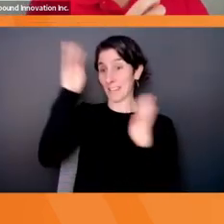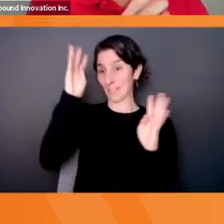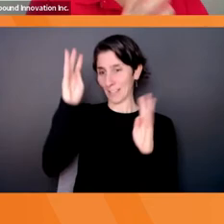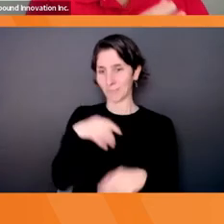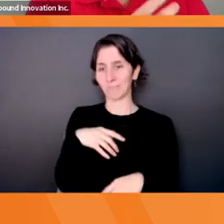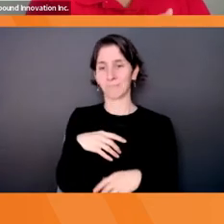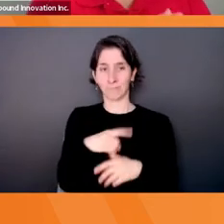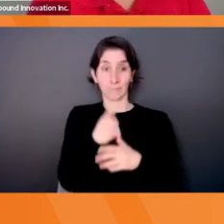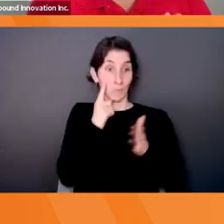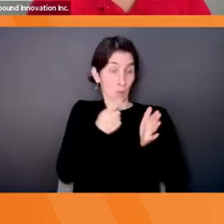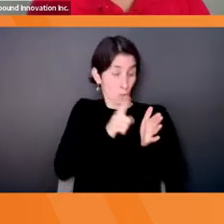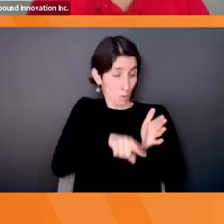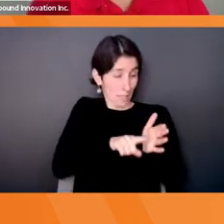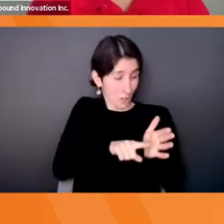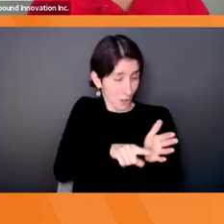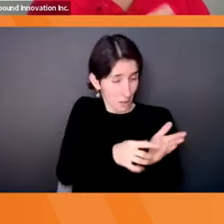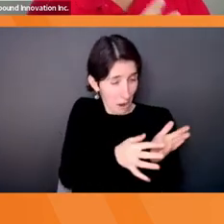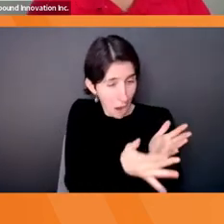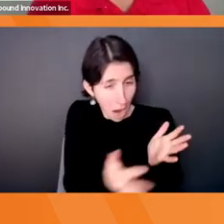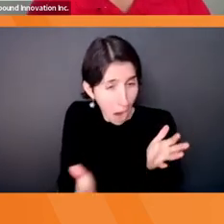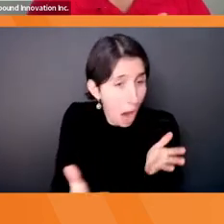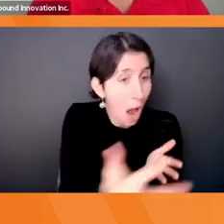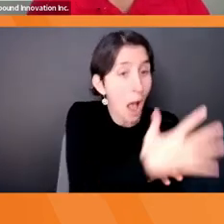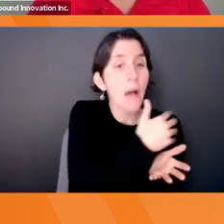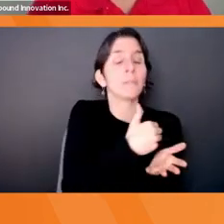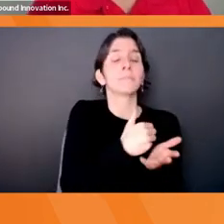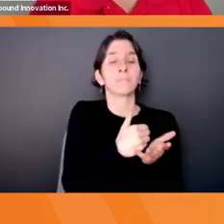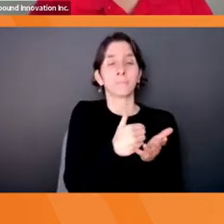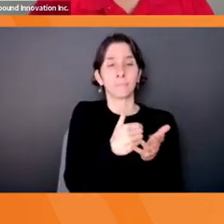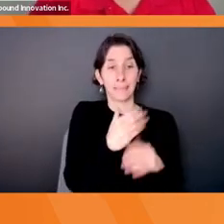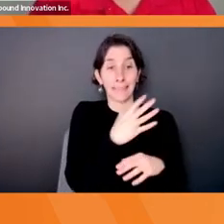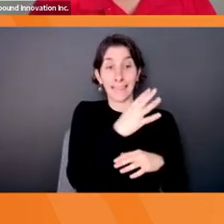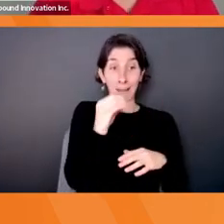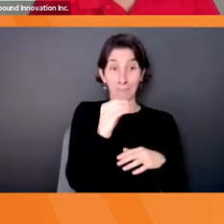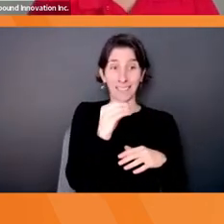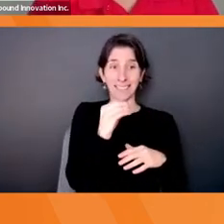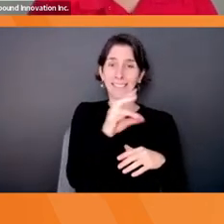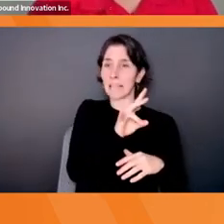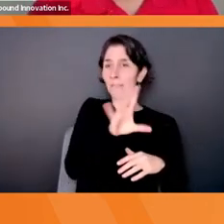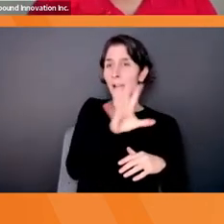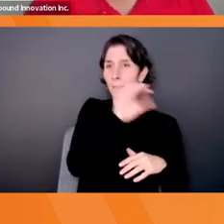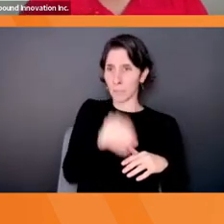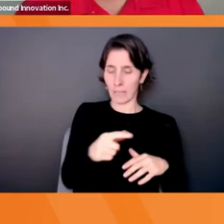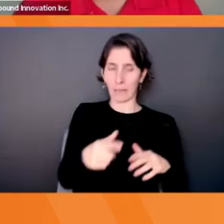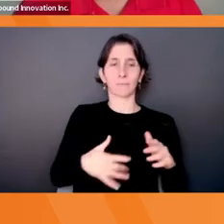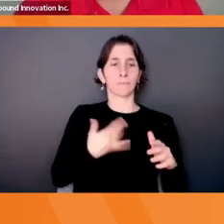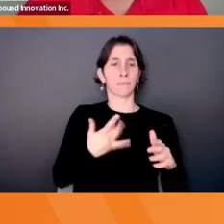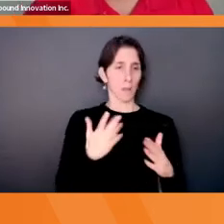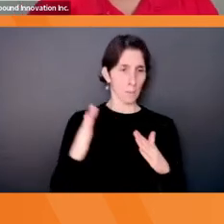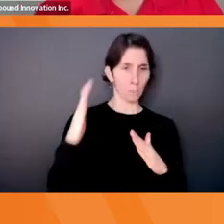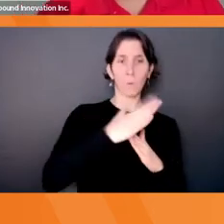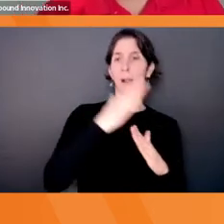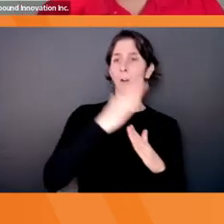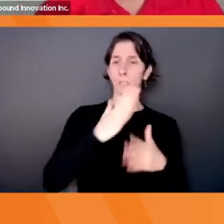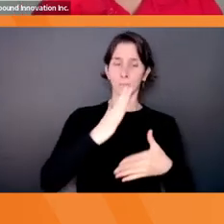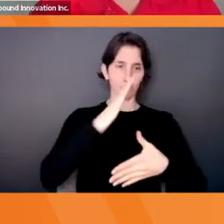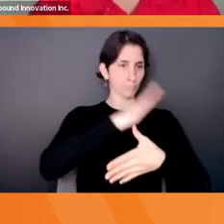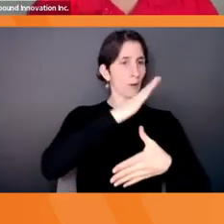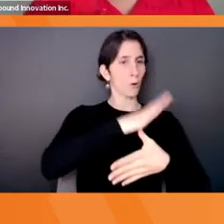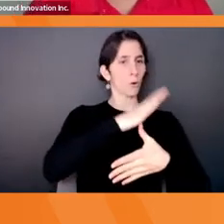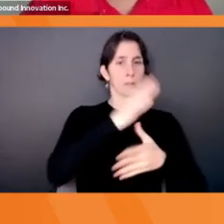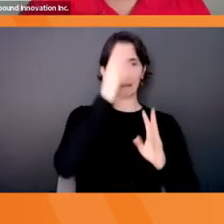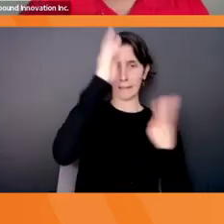that 75% of companies say innovation is a priority, which there's a lot of companies saying that this is important to us.